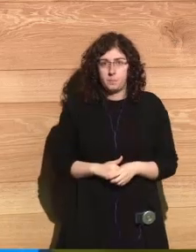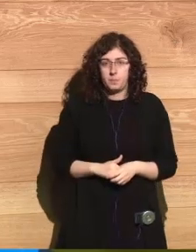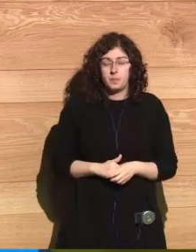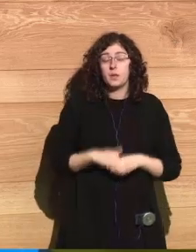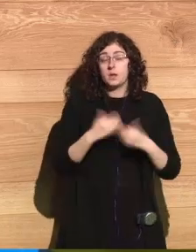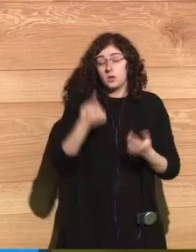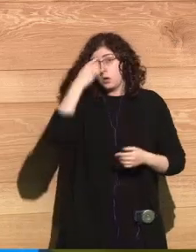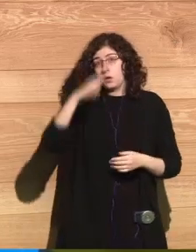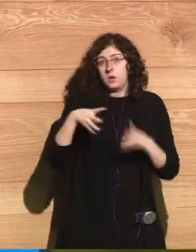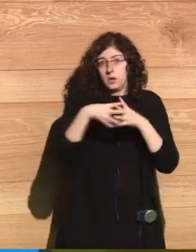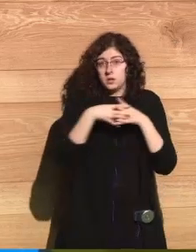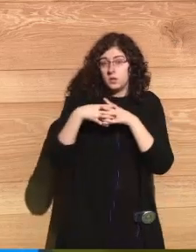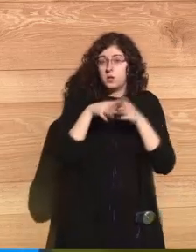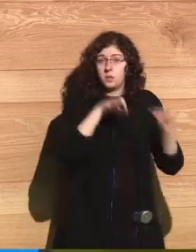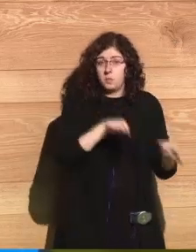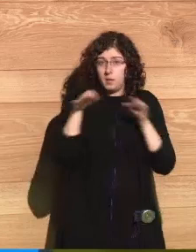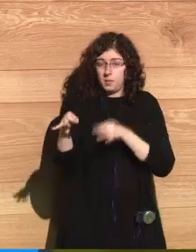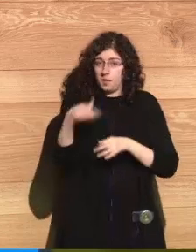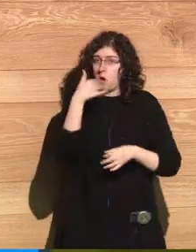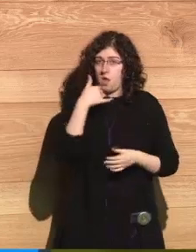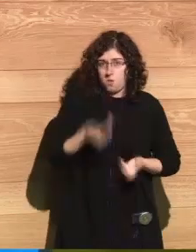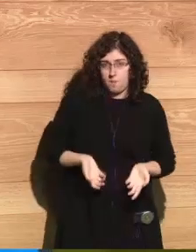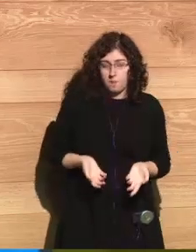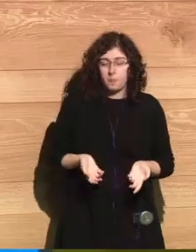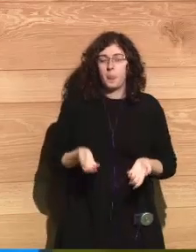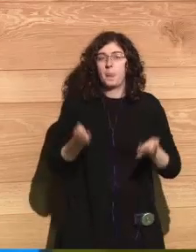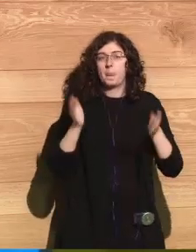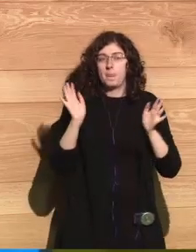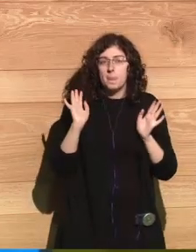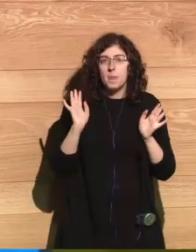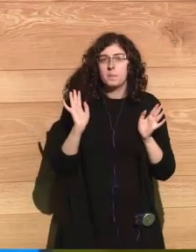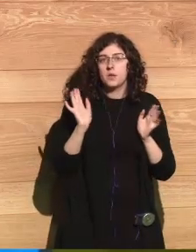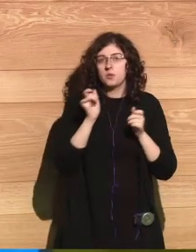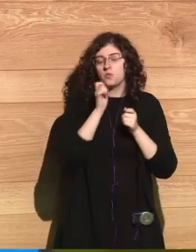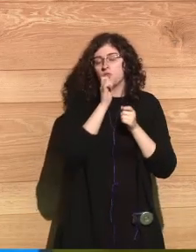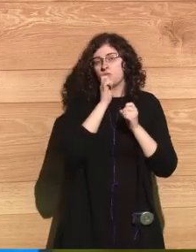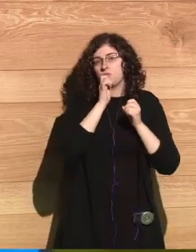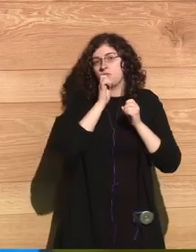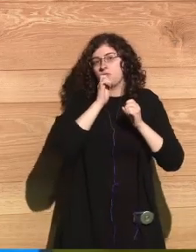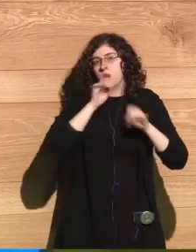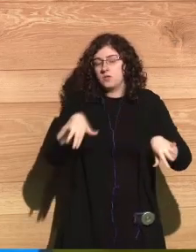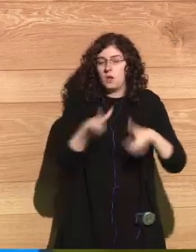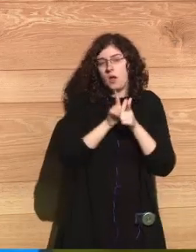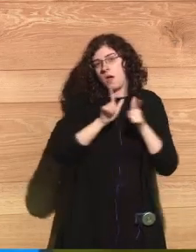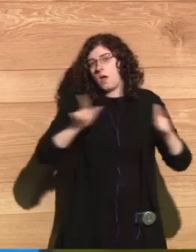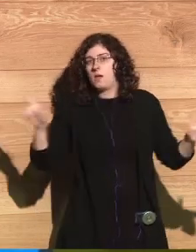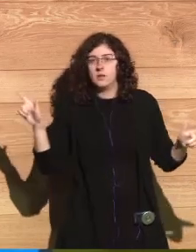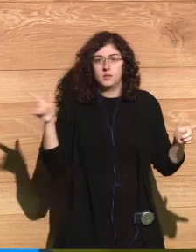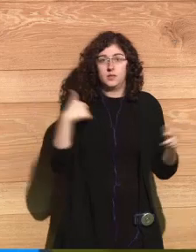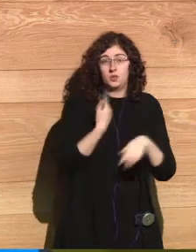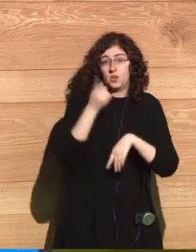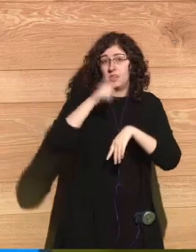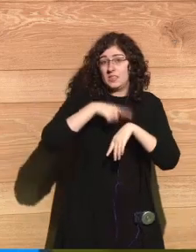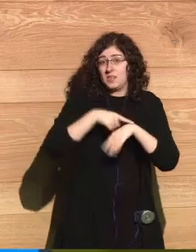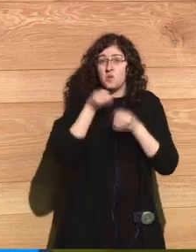Anyway, it's a long story and within limited time to share it, it's difficult. But